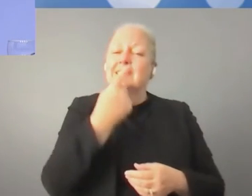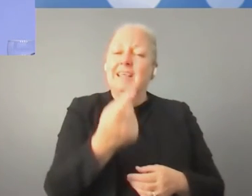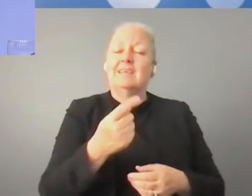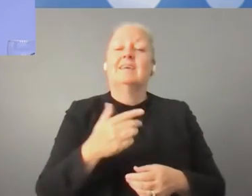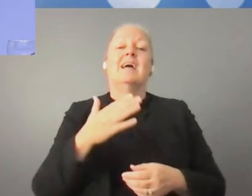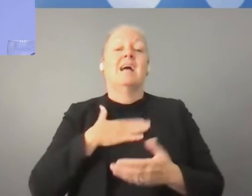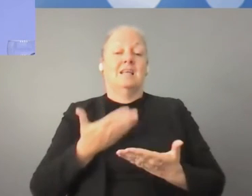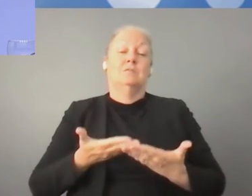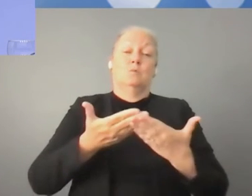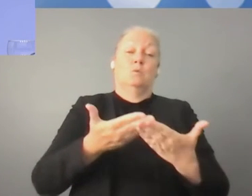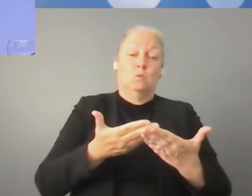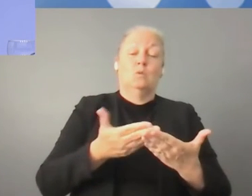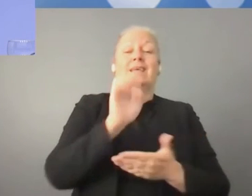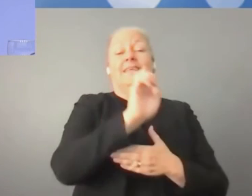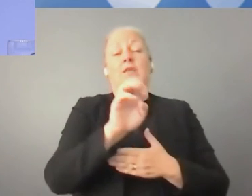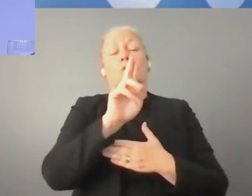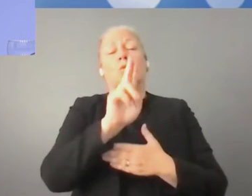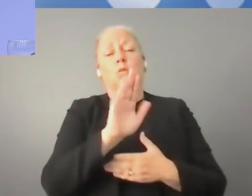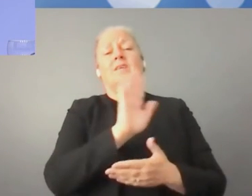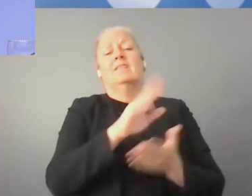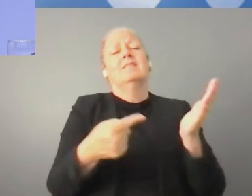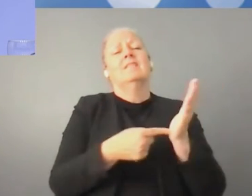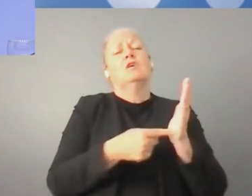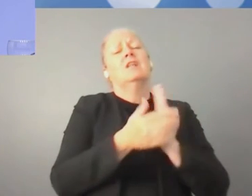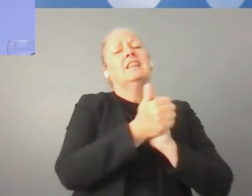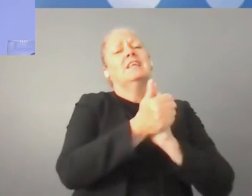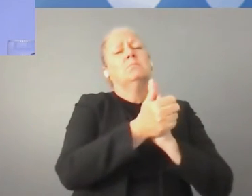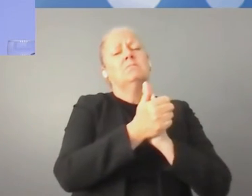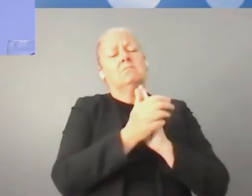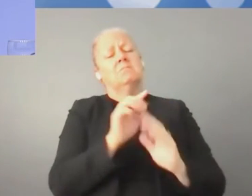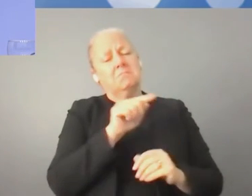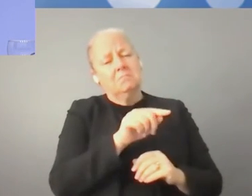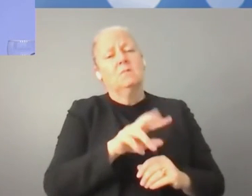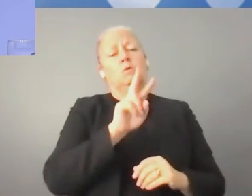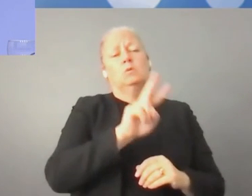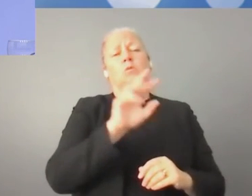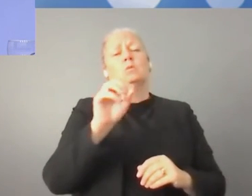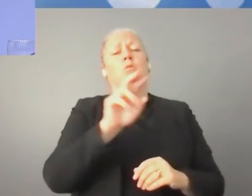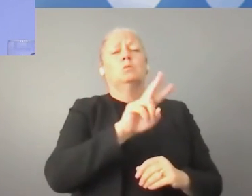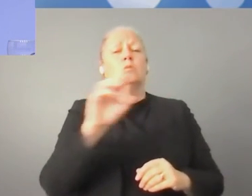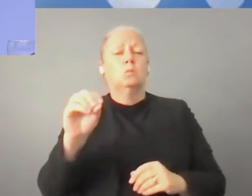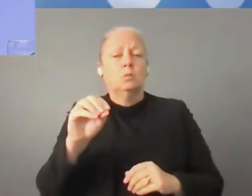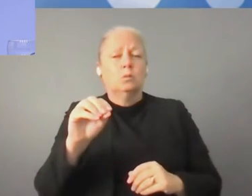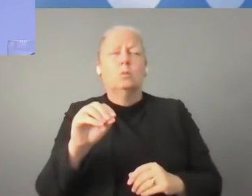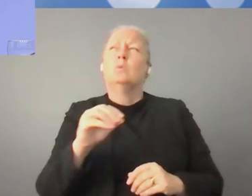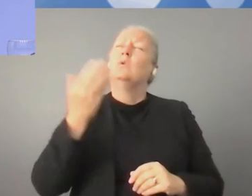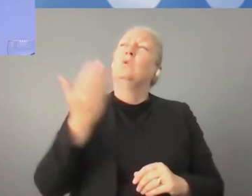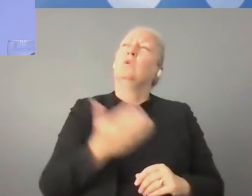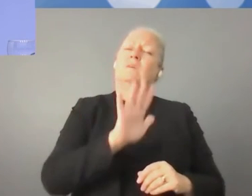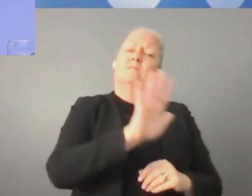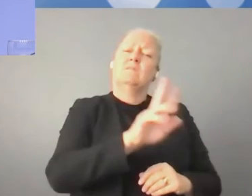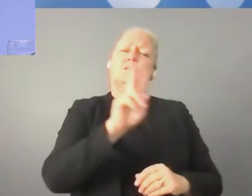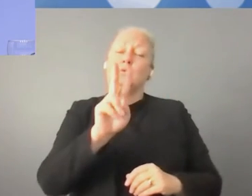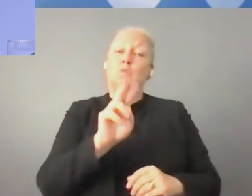for EU's technological leadership. In 2020 alone, out of 52 European